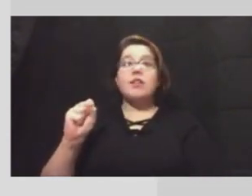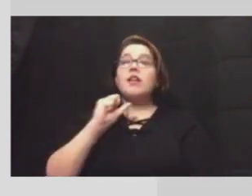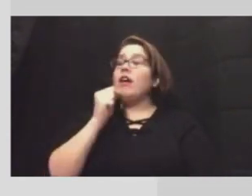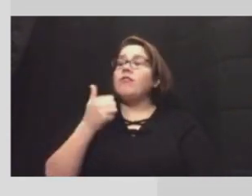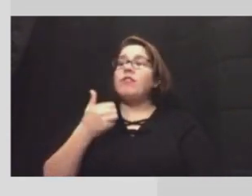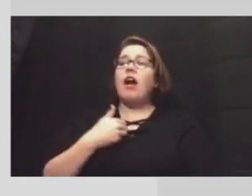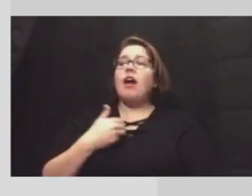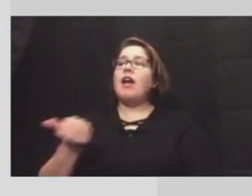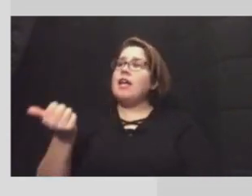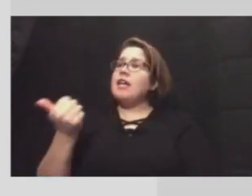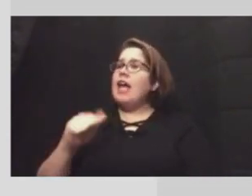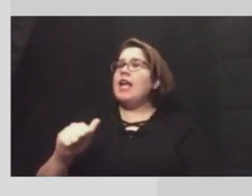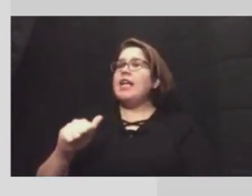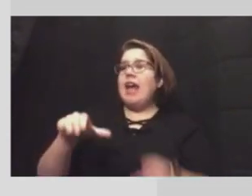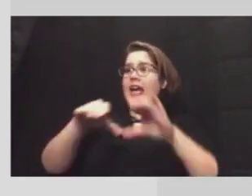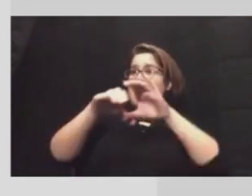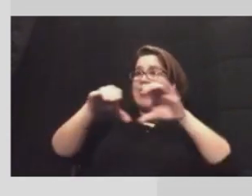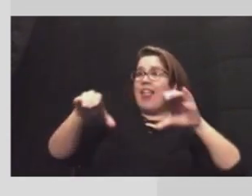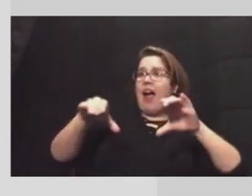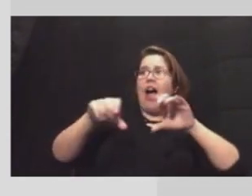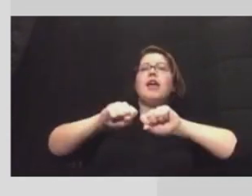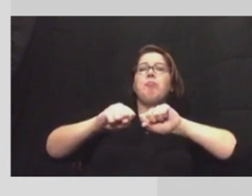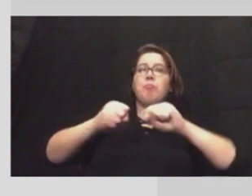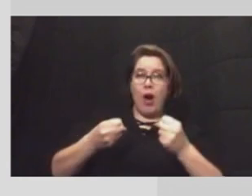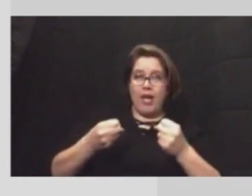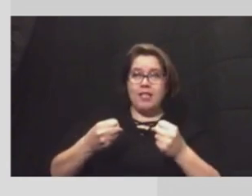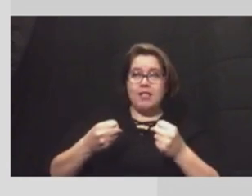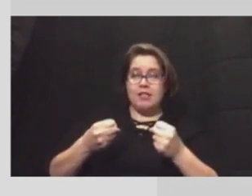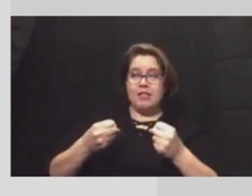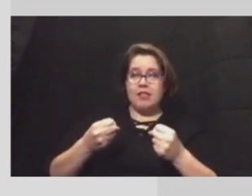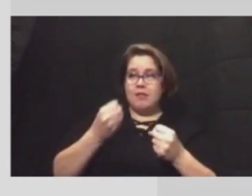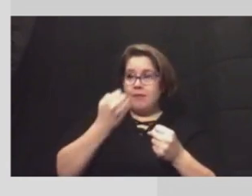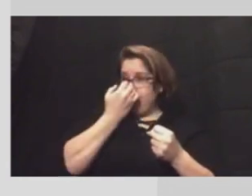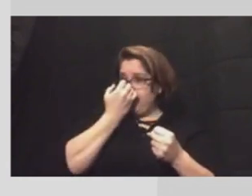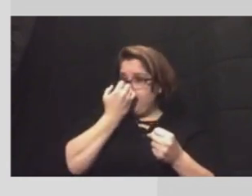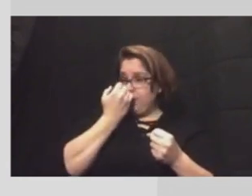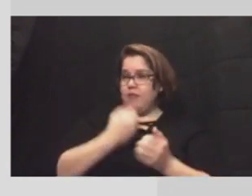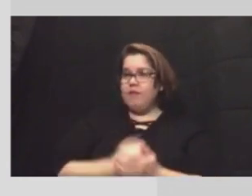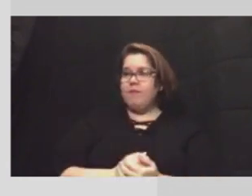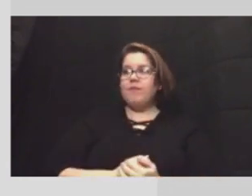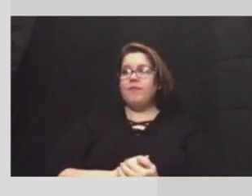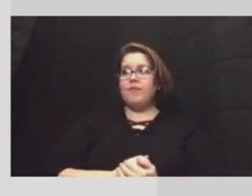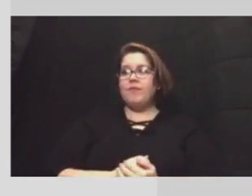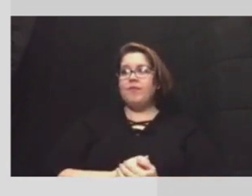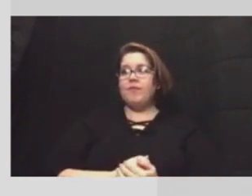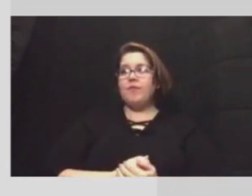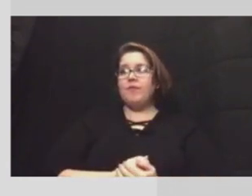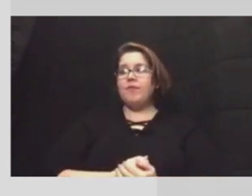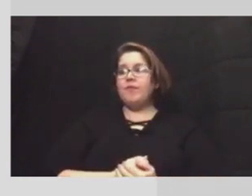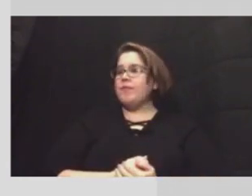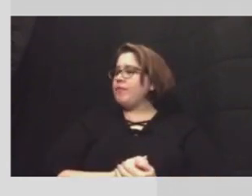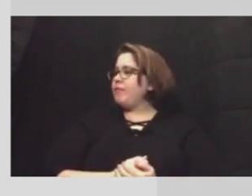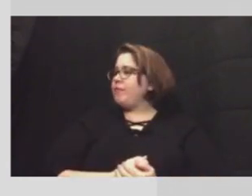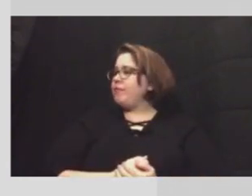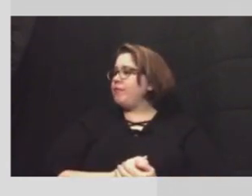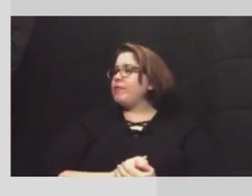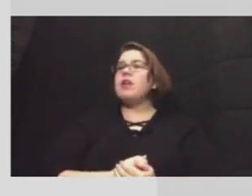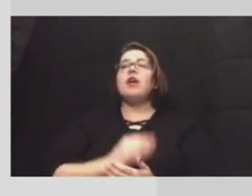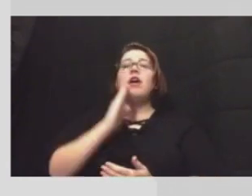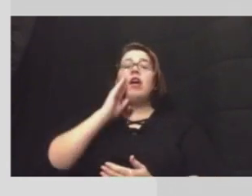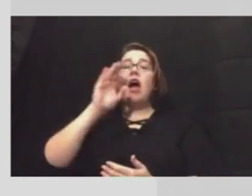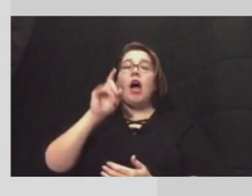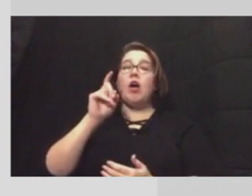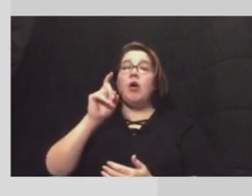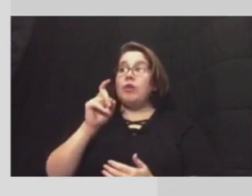line breaks caused by the weather so i i would have to defer to